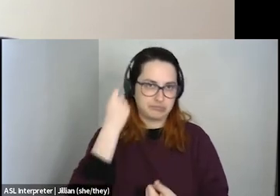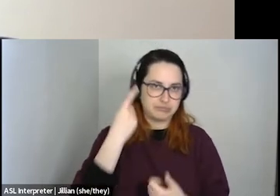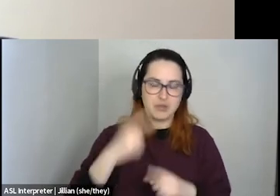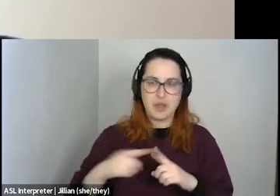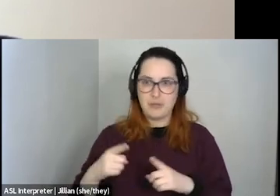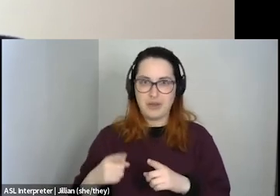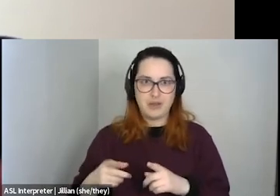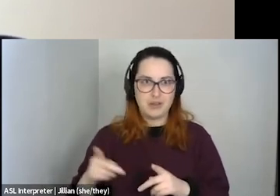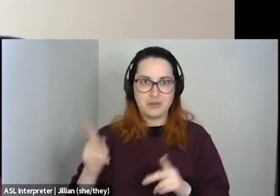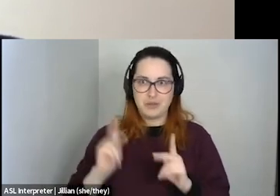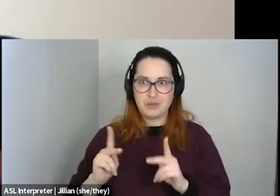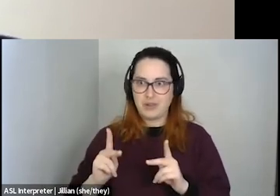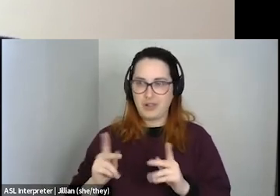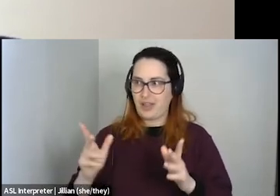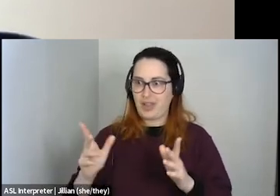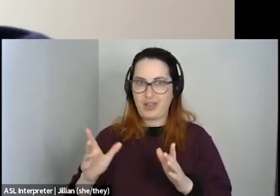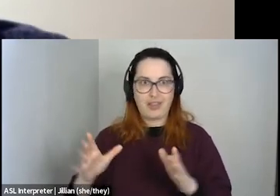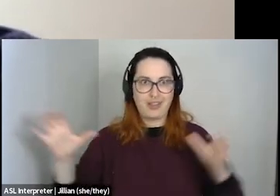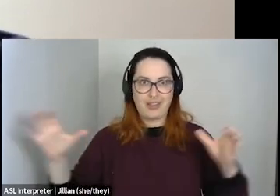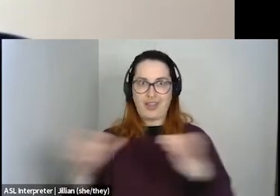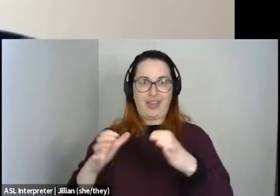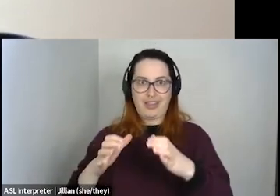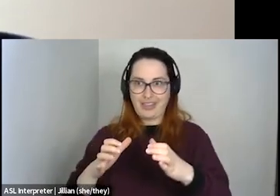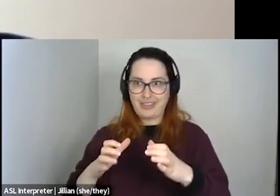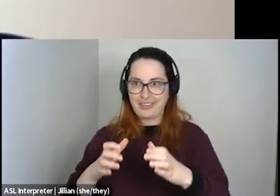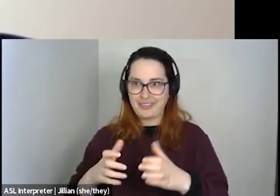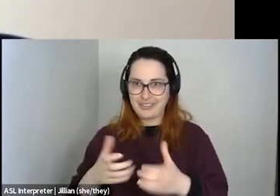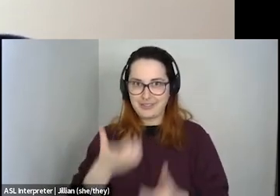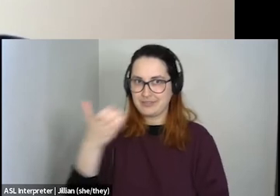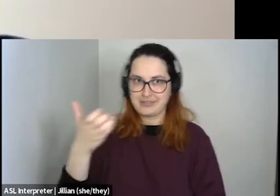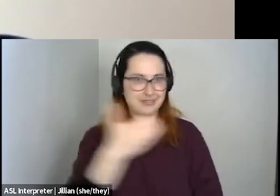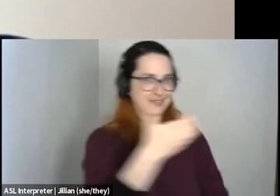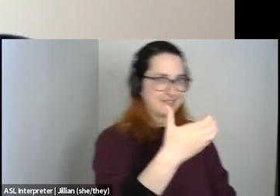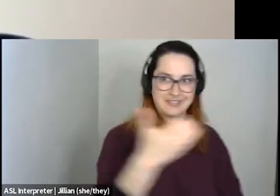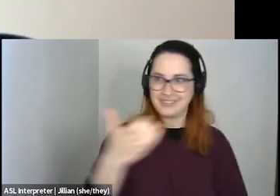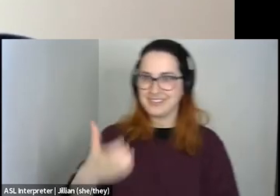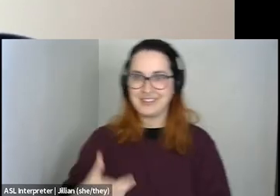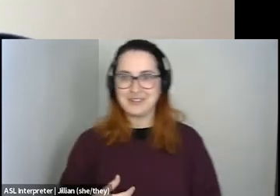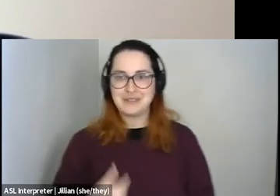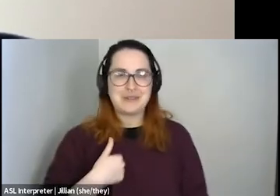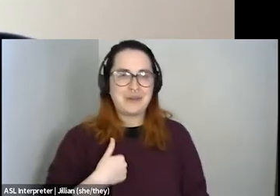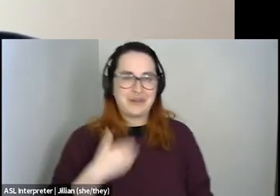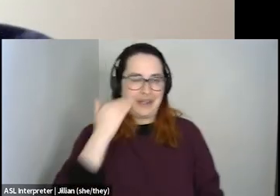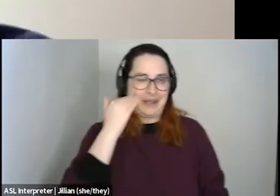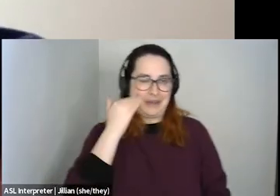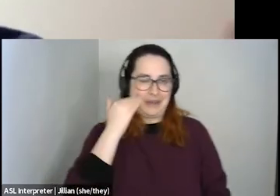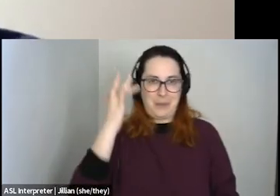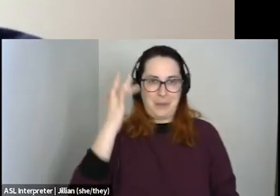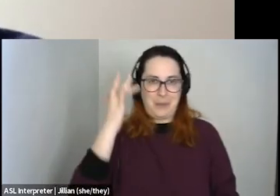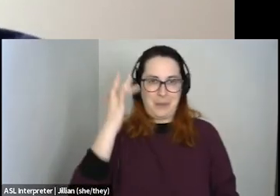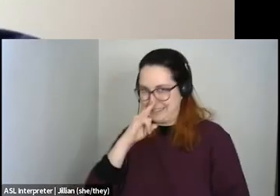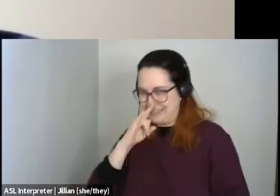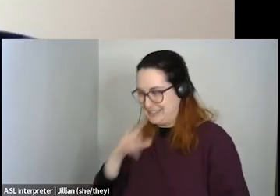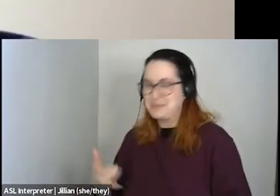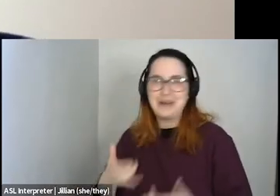And like, we're running around together doing, you know, this thing. So I only know this because of some little kids in my life, but there's lots of